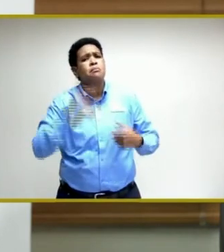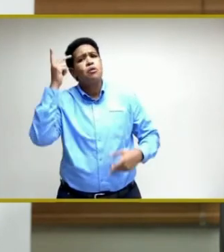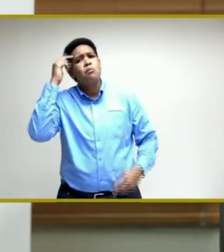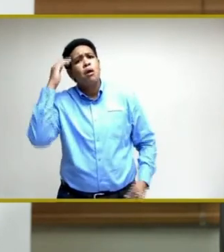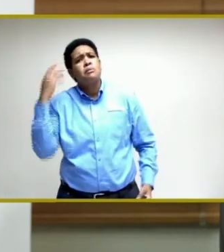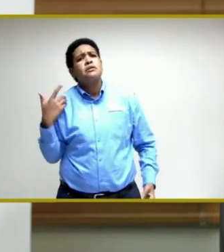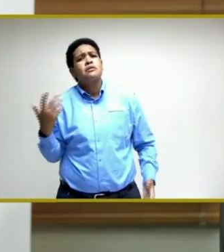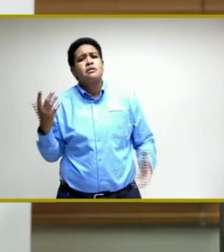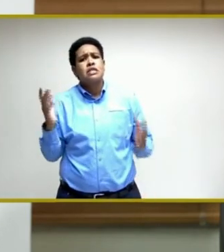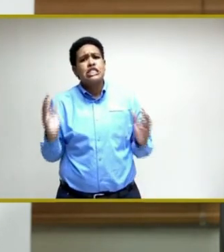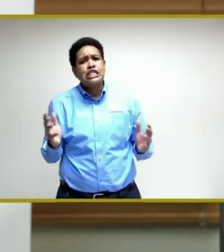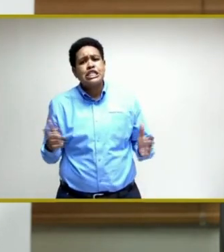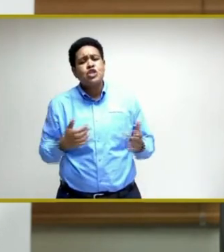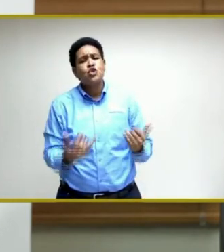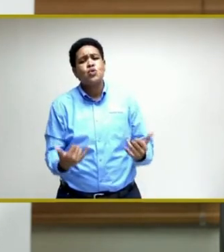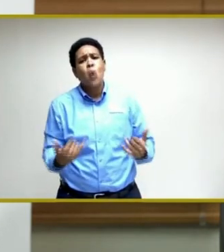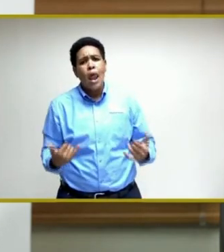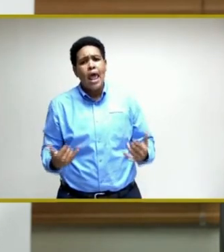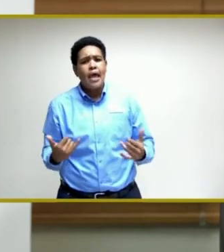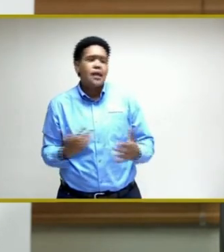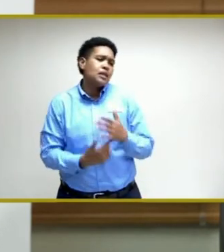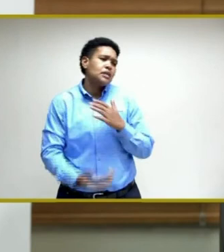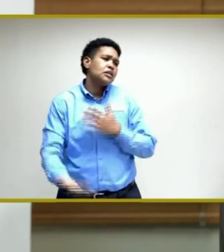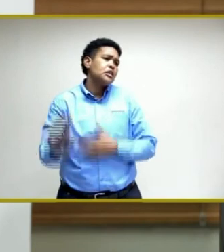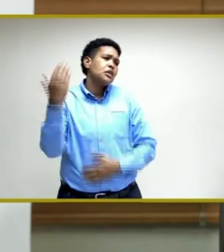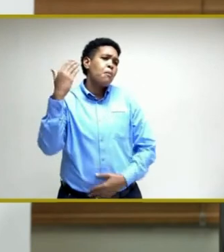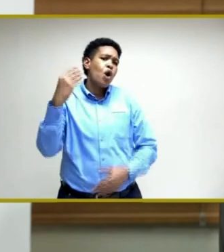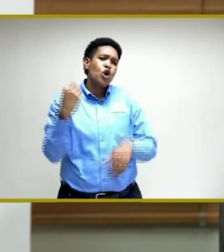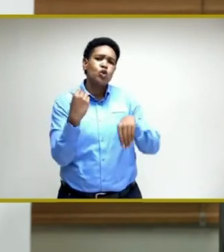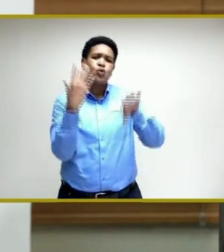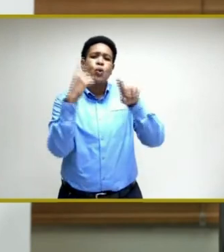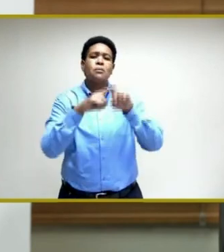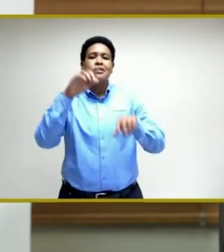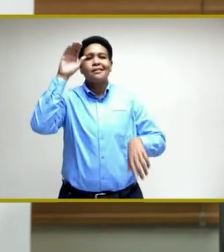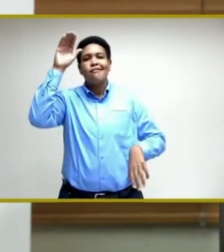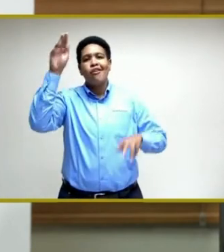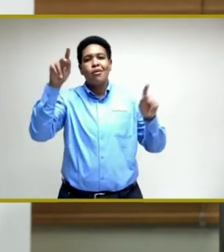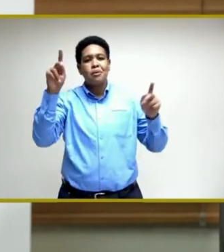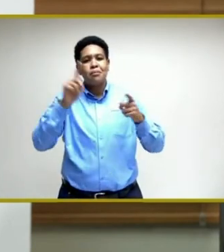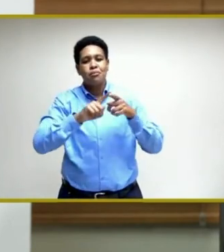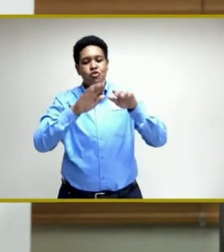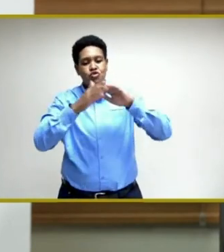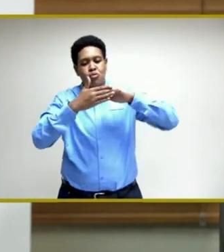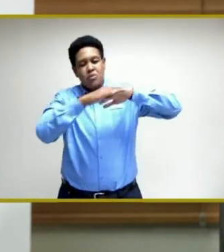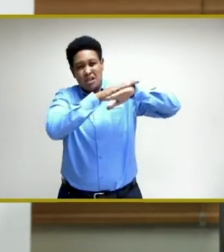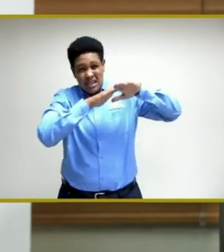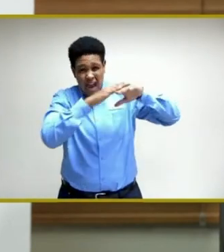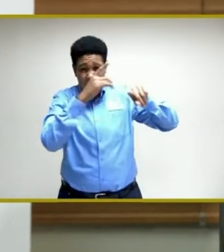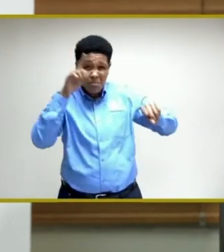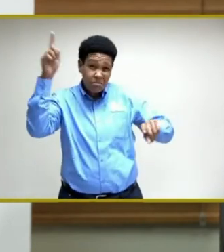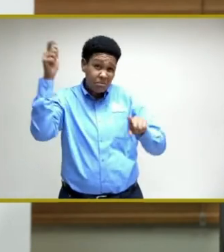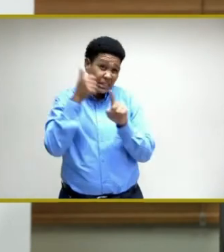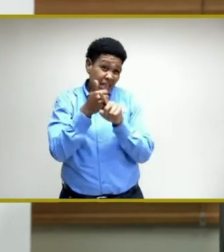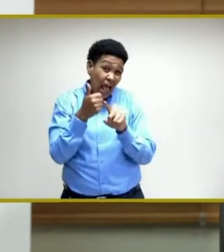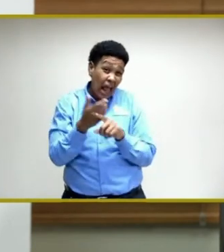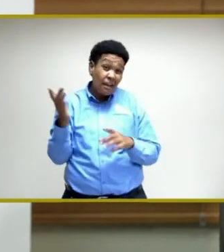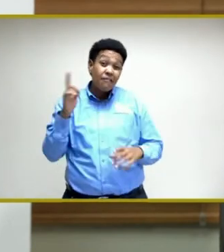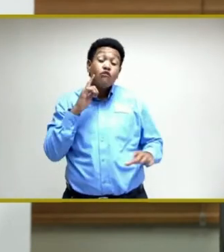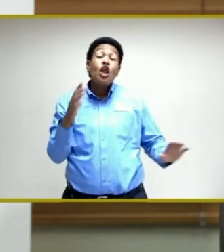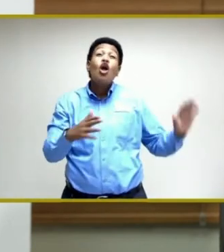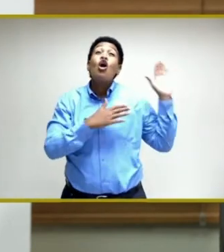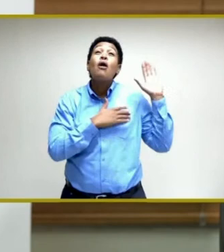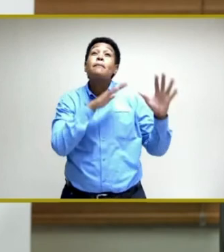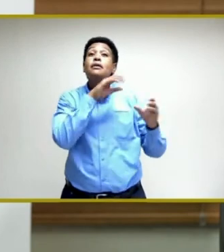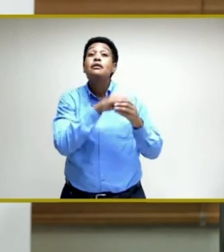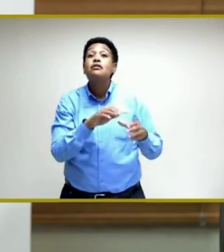town hall today, zooming into the diaspora and throughout the country. He himself has committed to